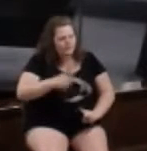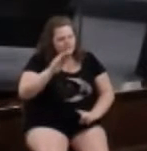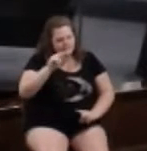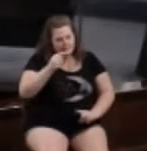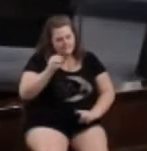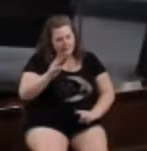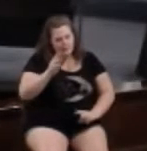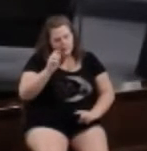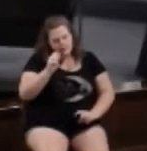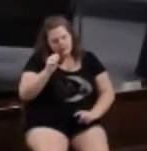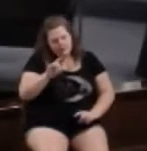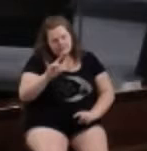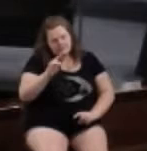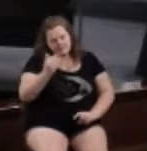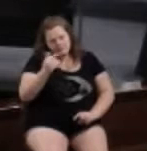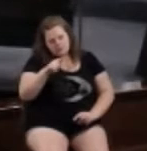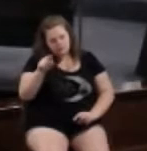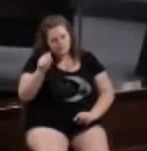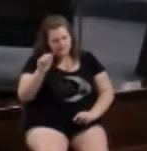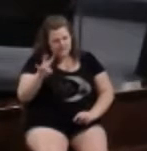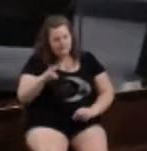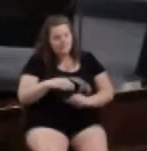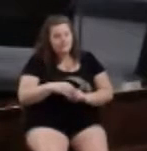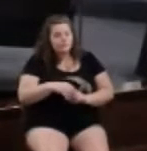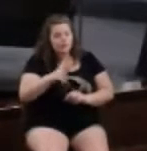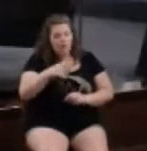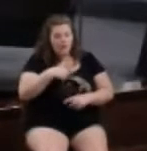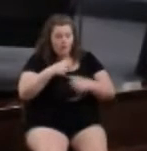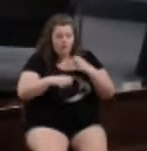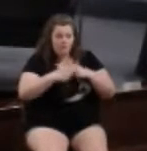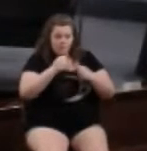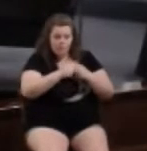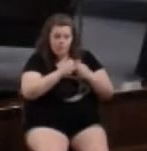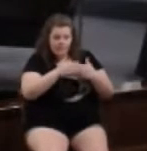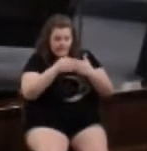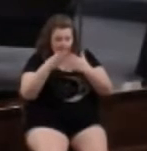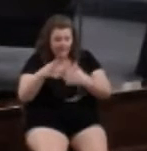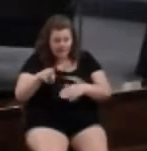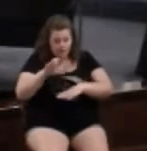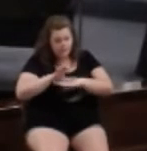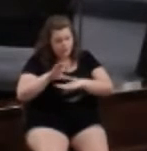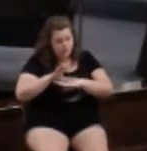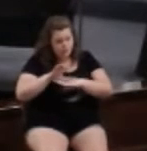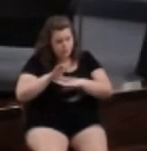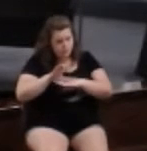through 17. Because if you've got a problem with a leader in the church, church,